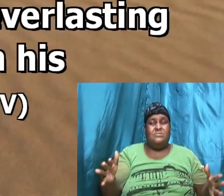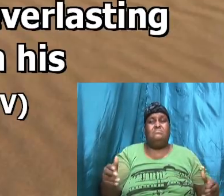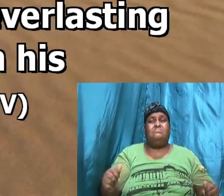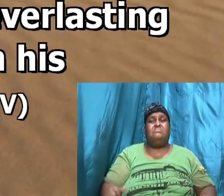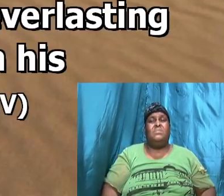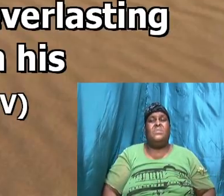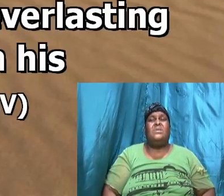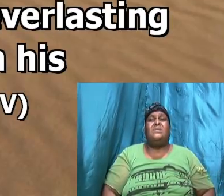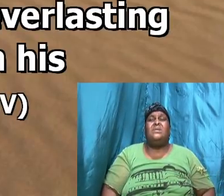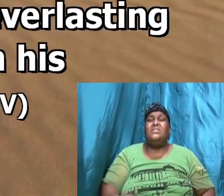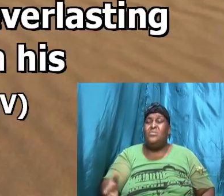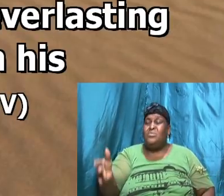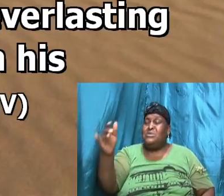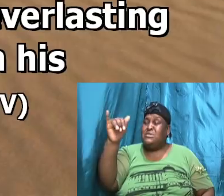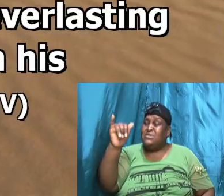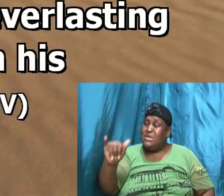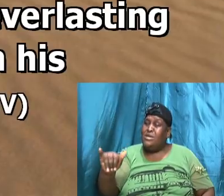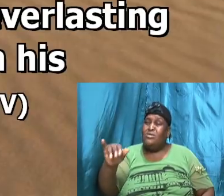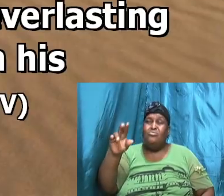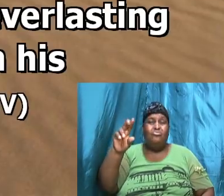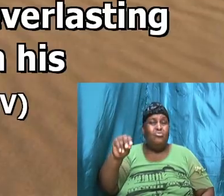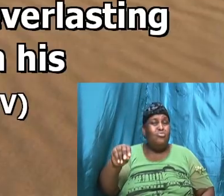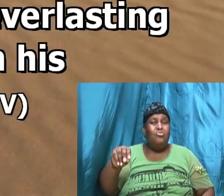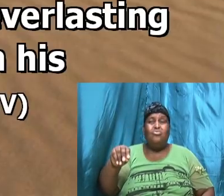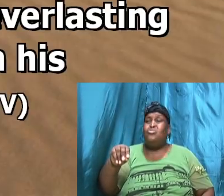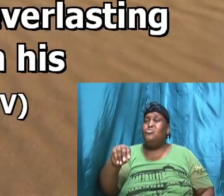there was still no child